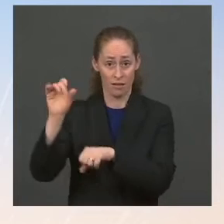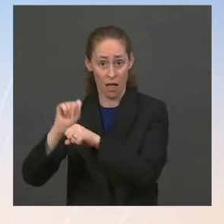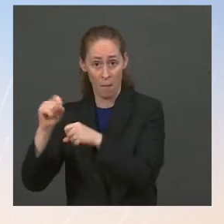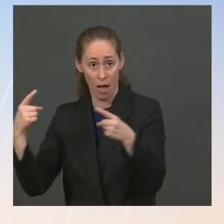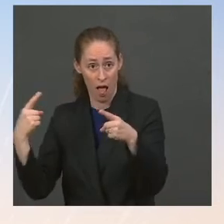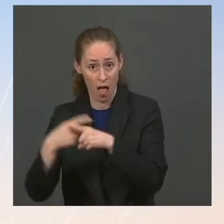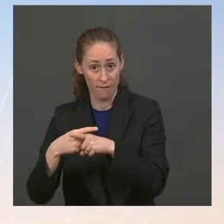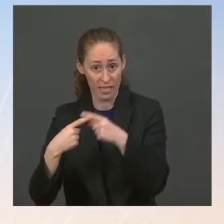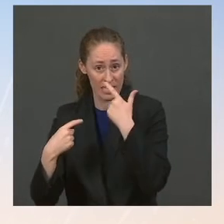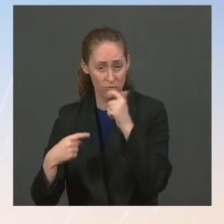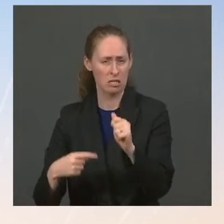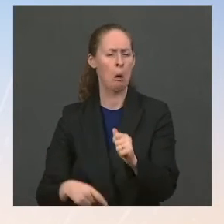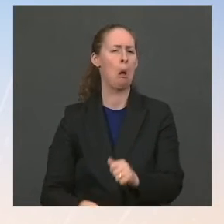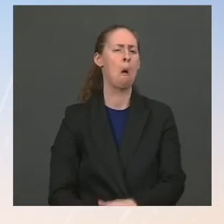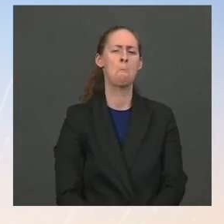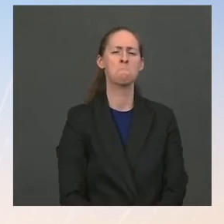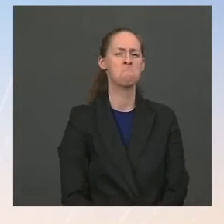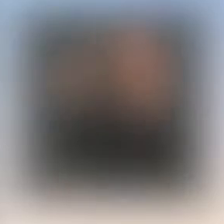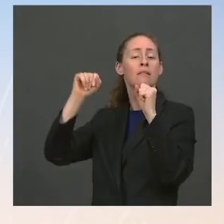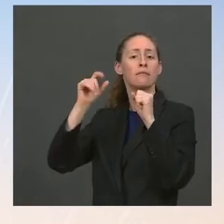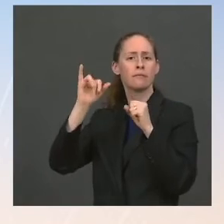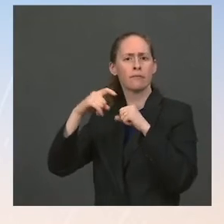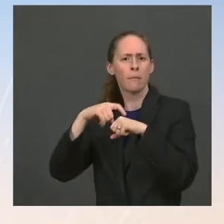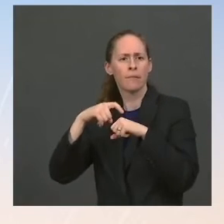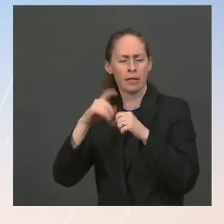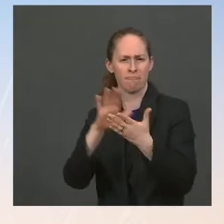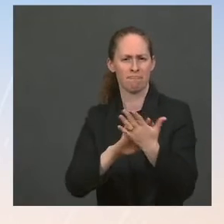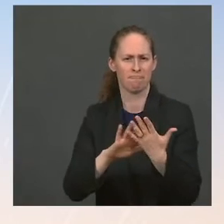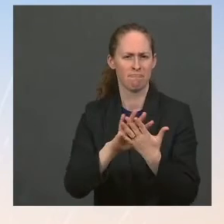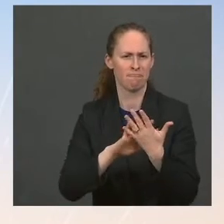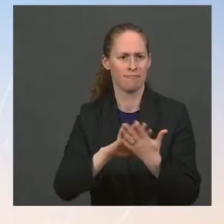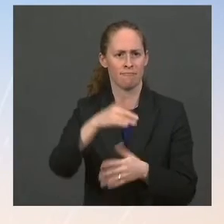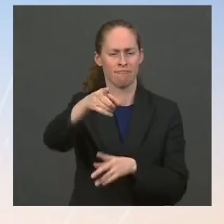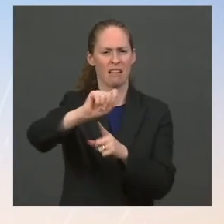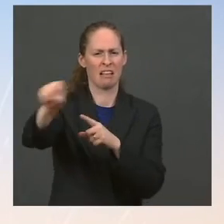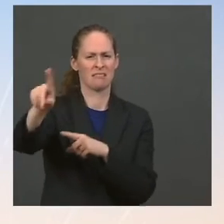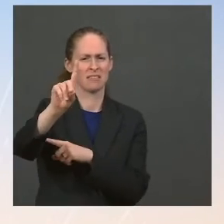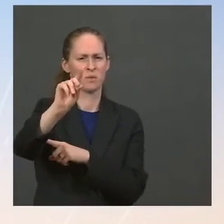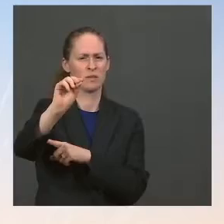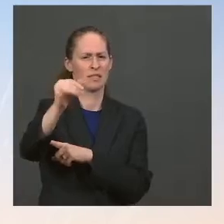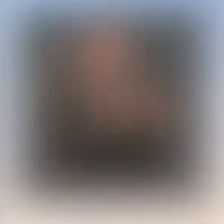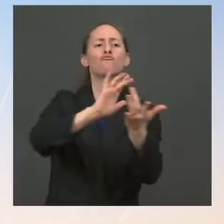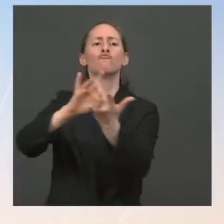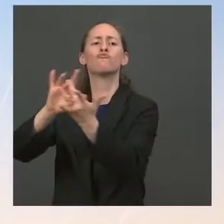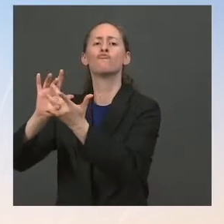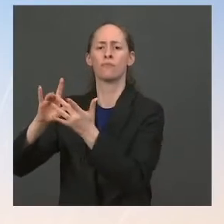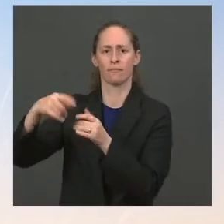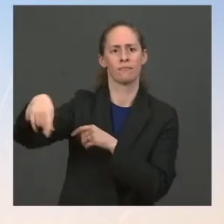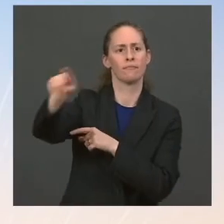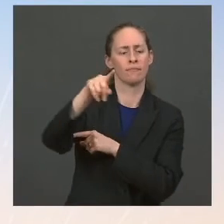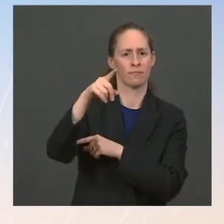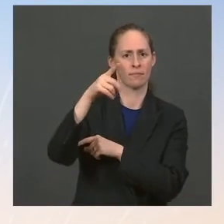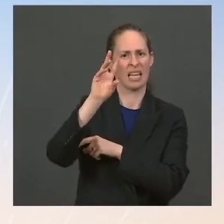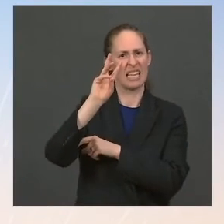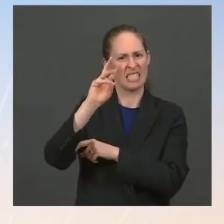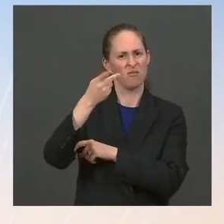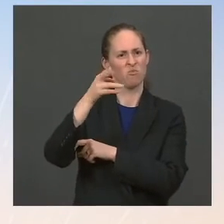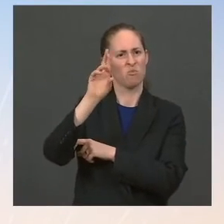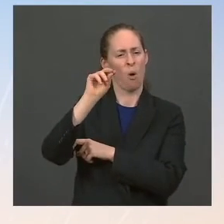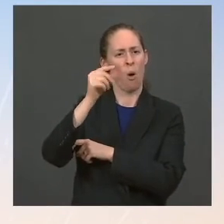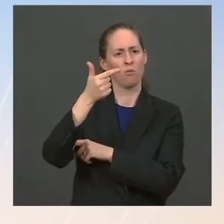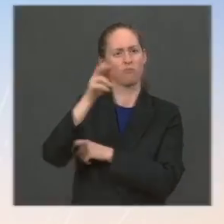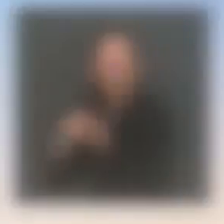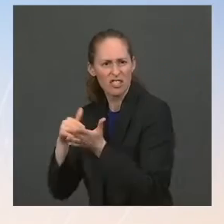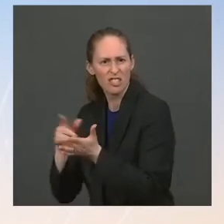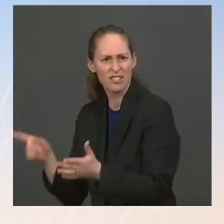don't know anything about what you're you're just mentioning So I'm not gonna comment on that from here from the podium. I don't have any outreach to speak